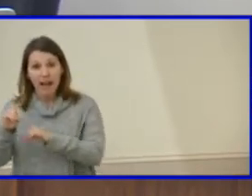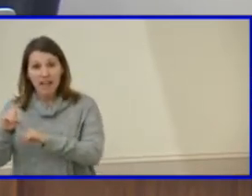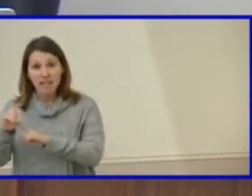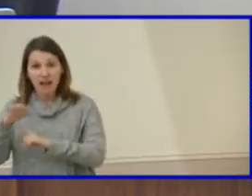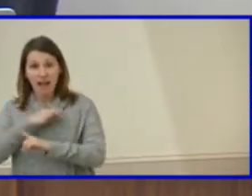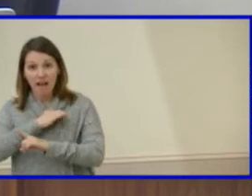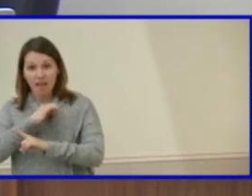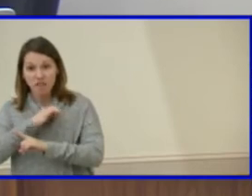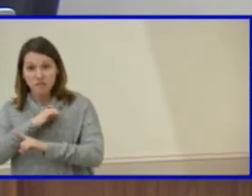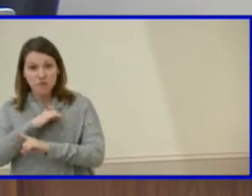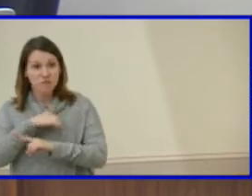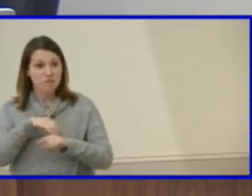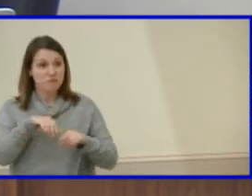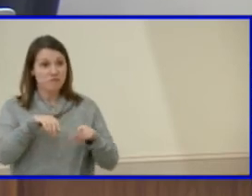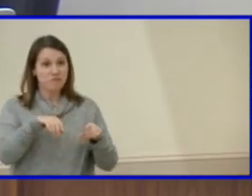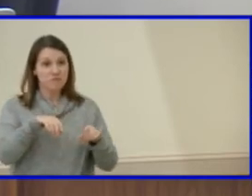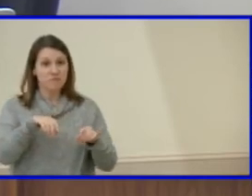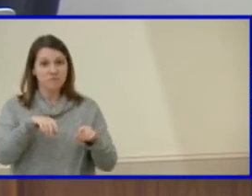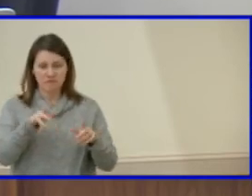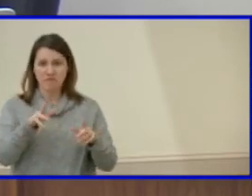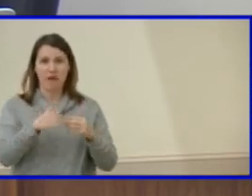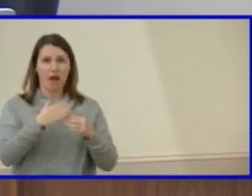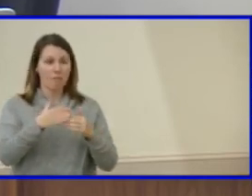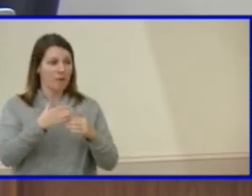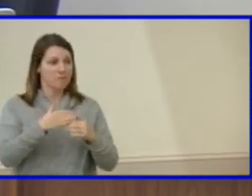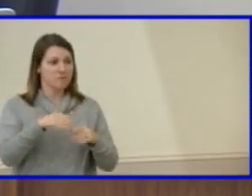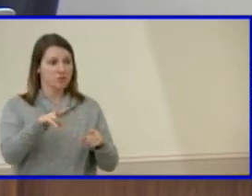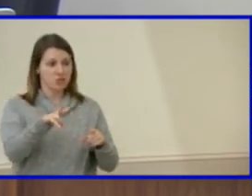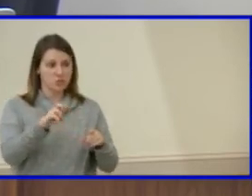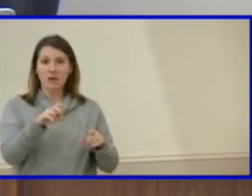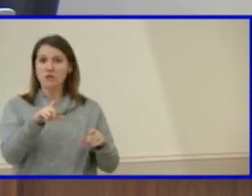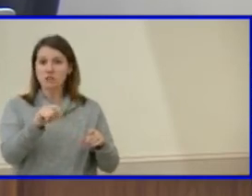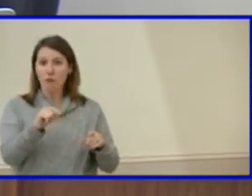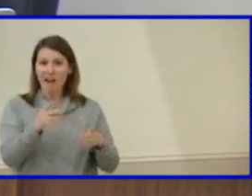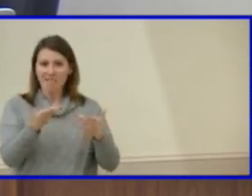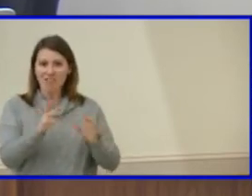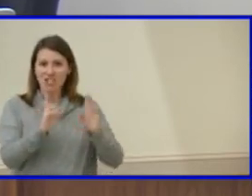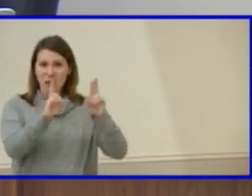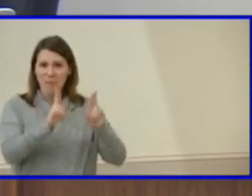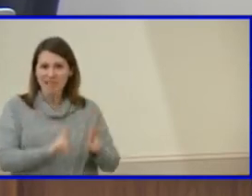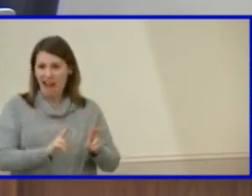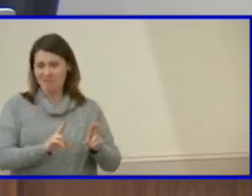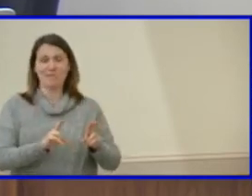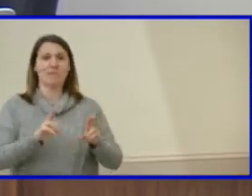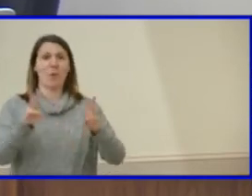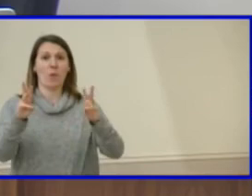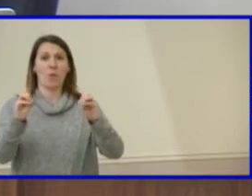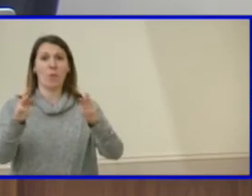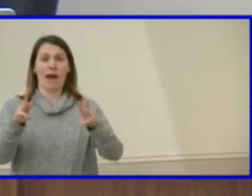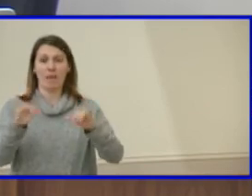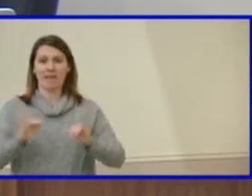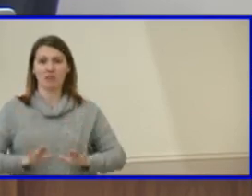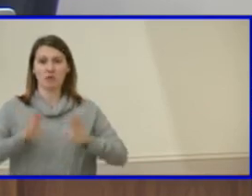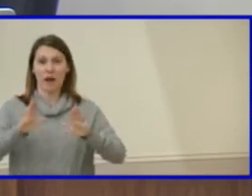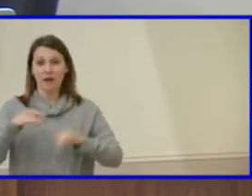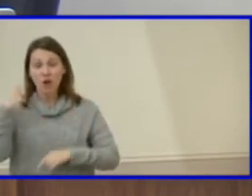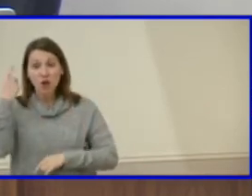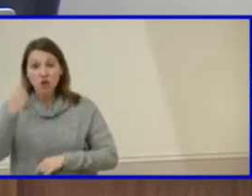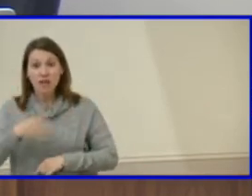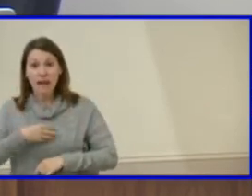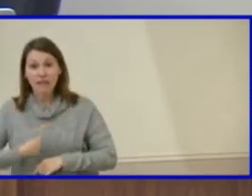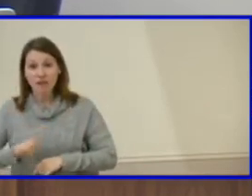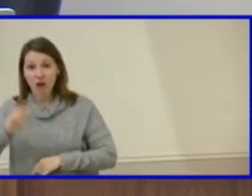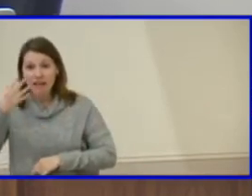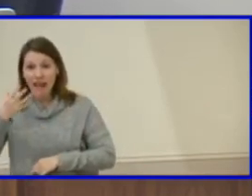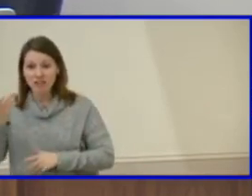and that's just, that's, that's, that's, that's, that's incremental to the eligibility applied. I think it's great. You know, if you look at the Caucasian kids, you might